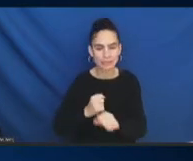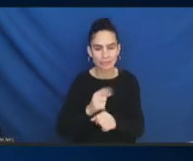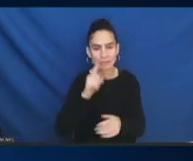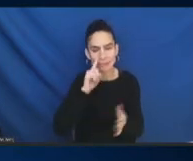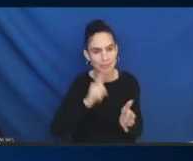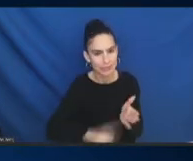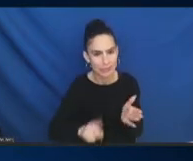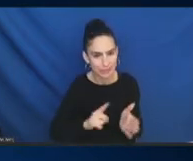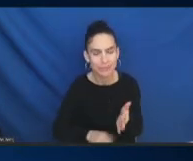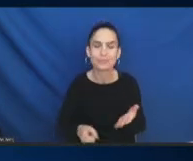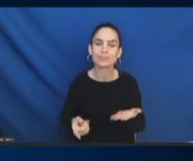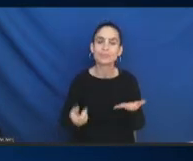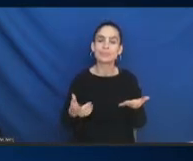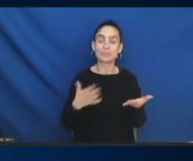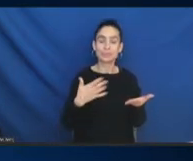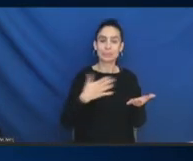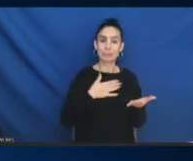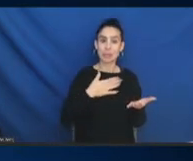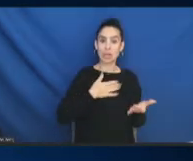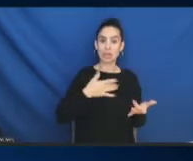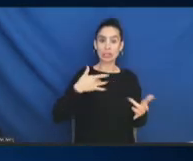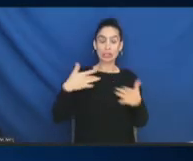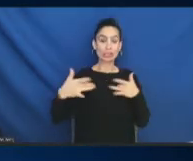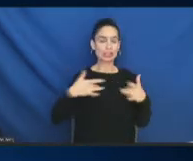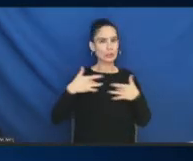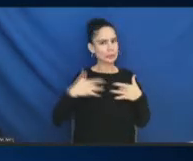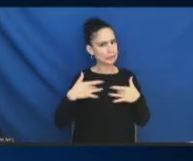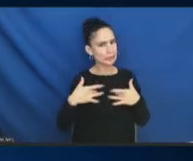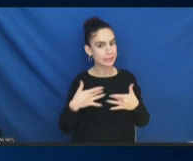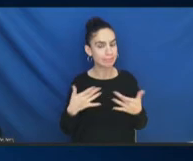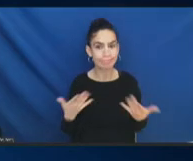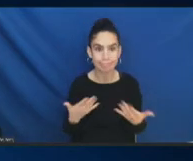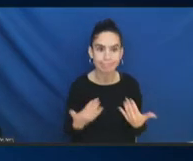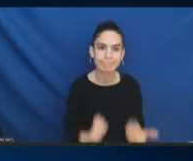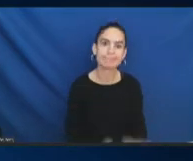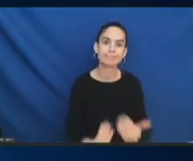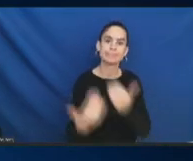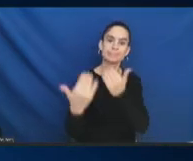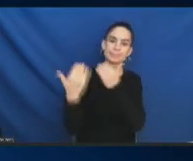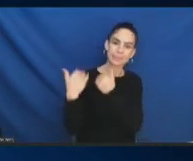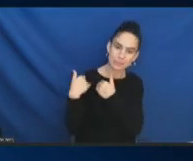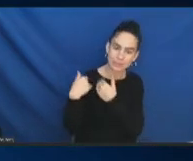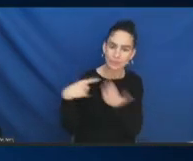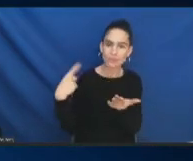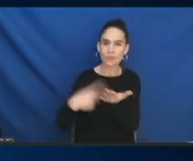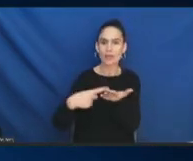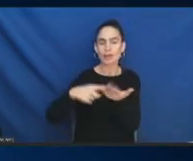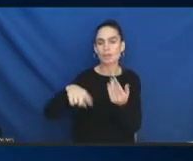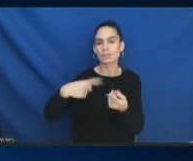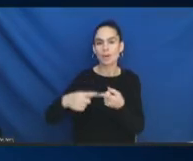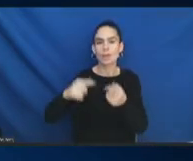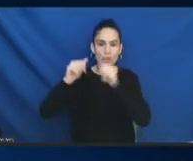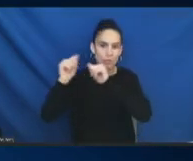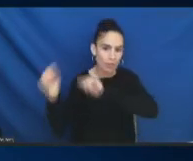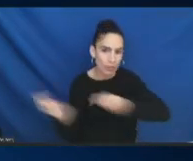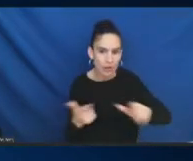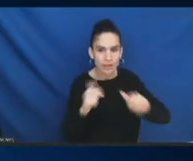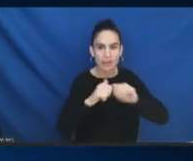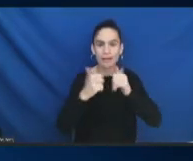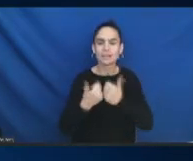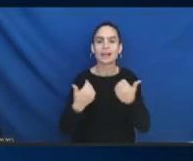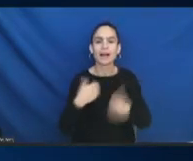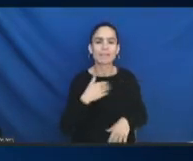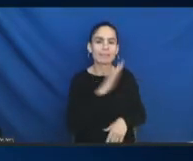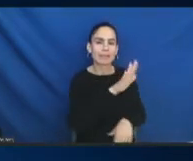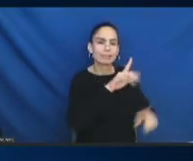Herculean task. You know, you're talking about all the agencies and all of them have different ways of collecting the data and it hasn't been standardized. My worry